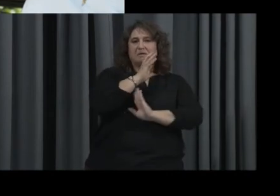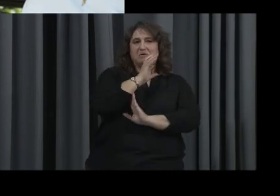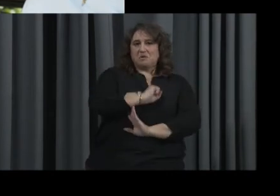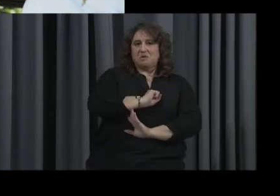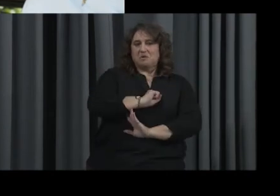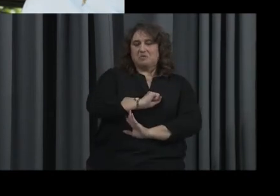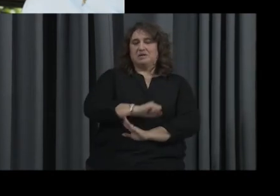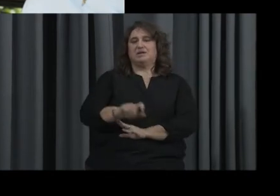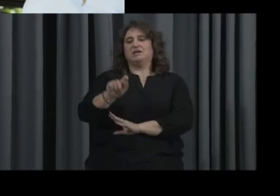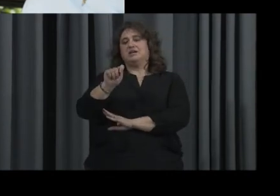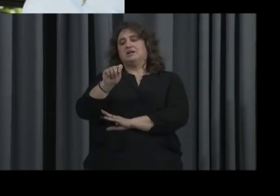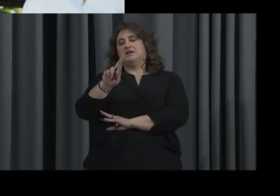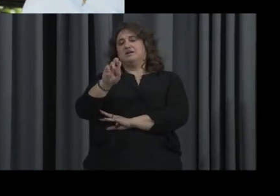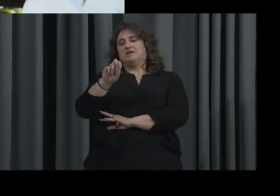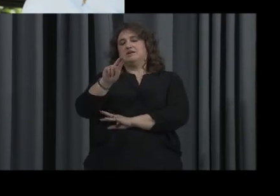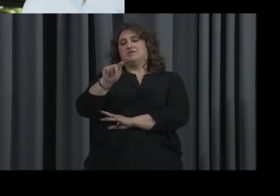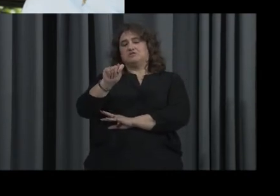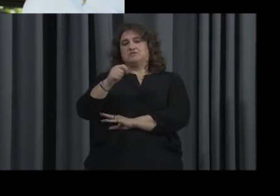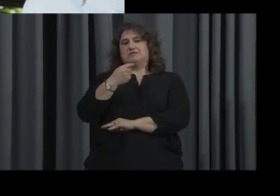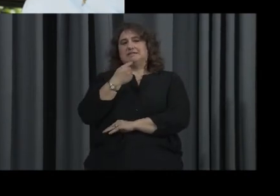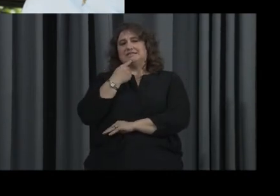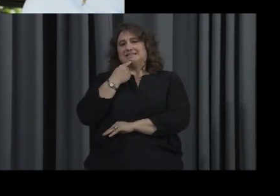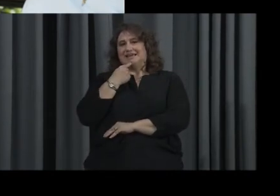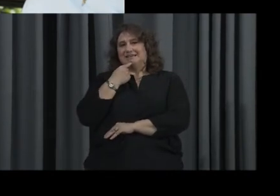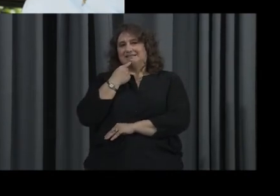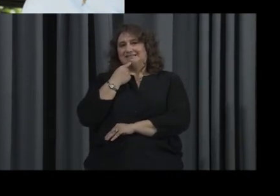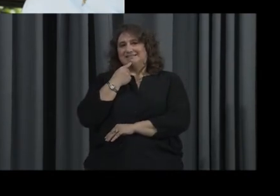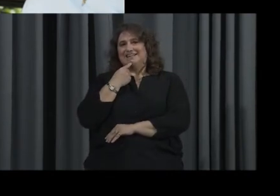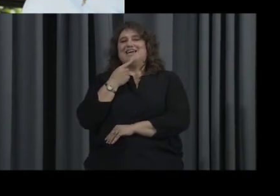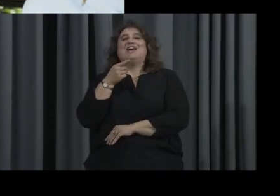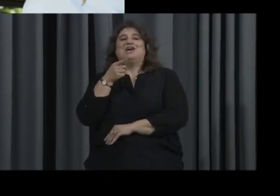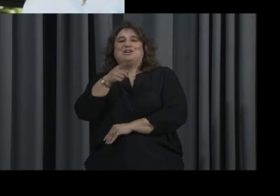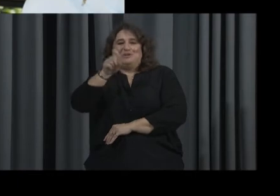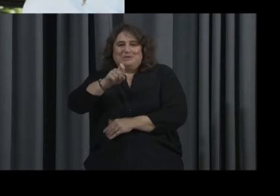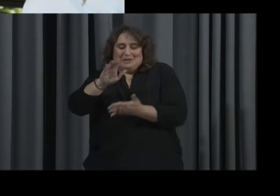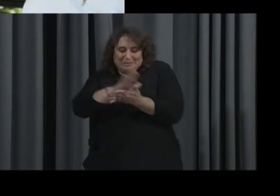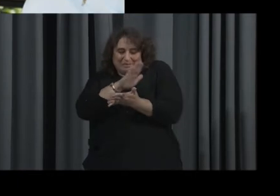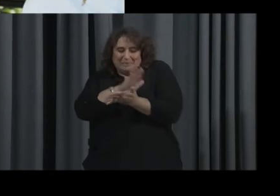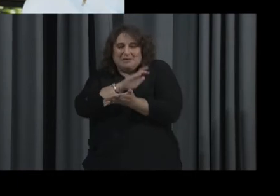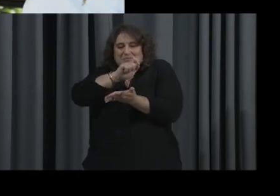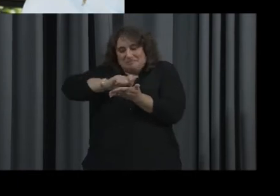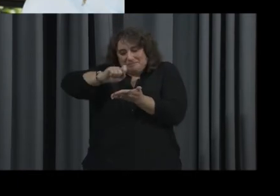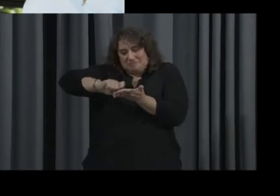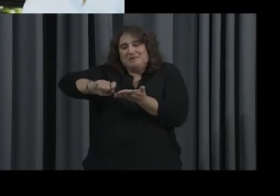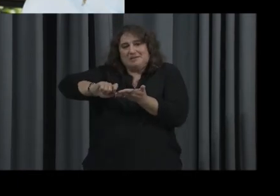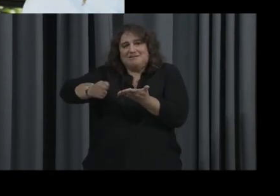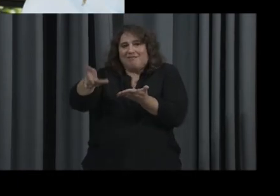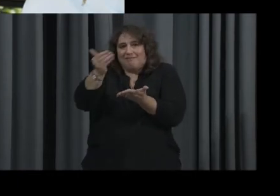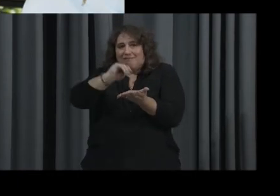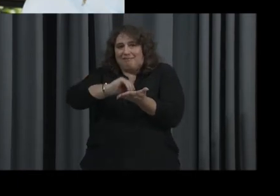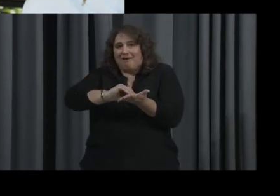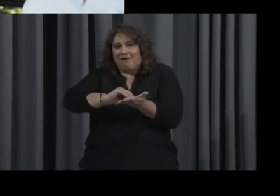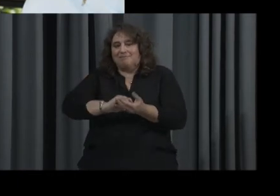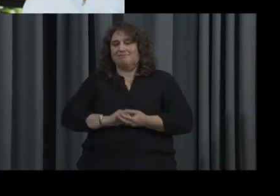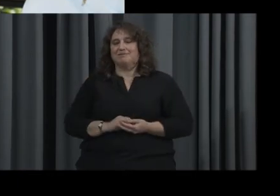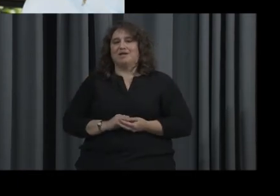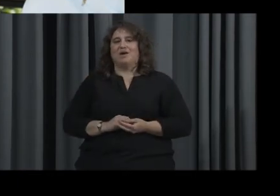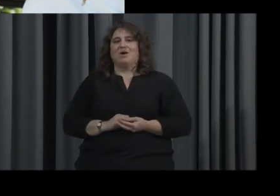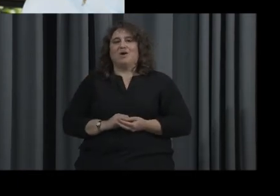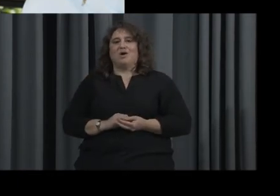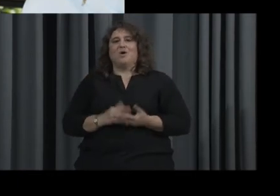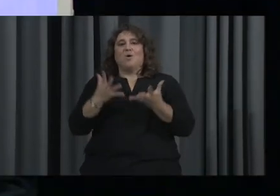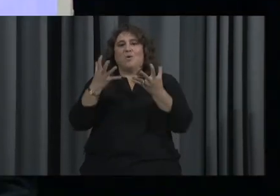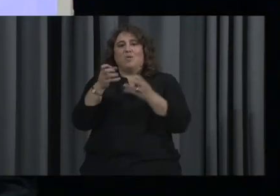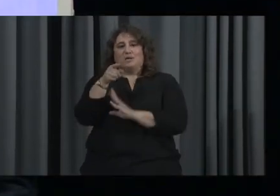like Trent said, I would suggest that you take out a pencil and paper because we would like everyone to